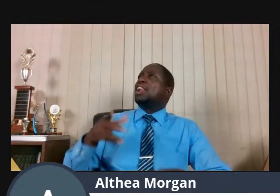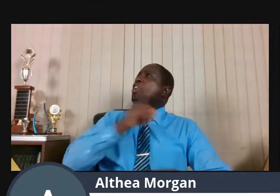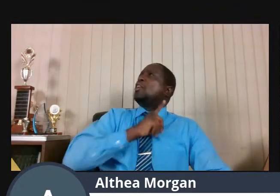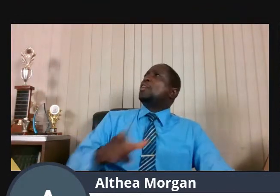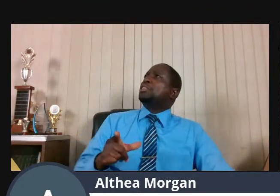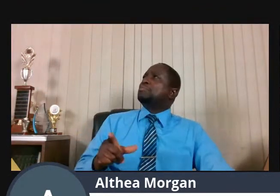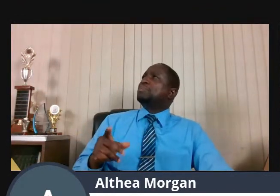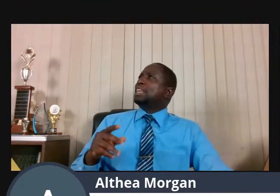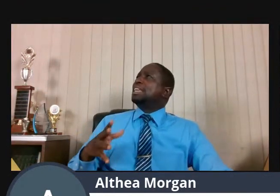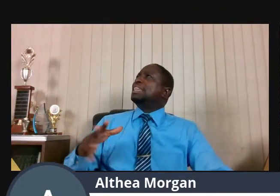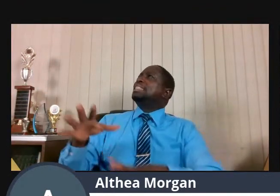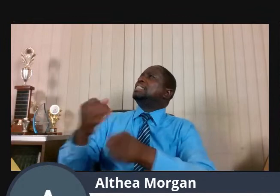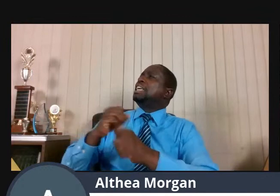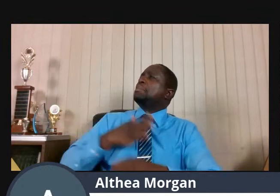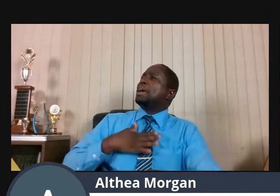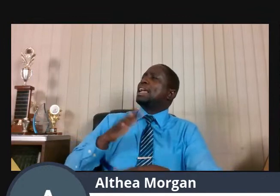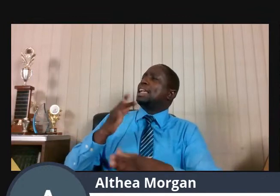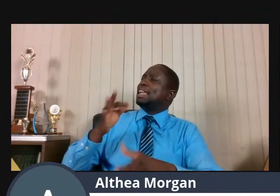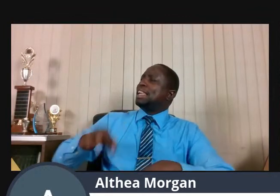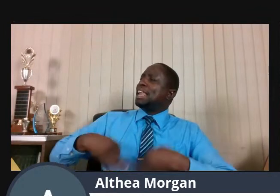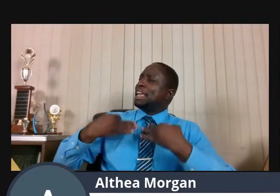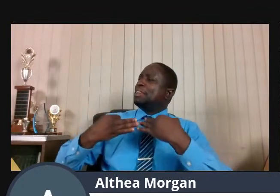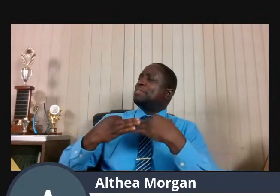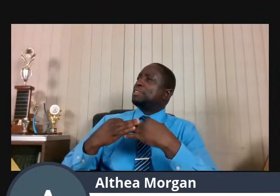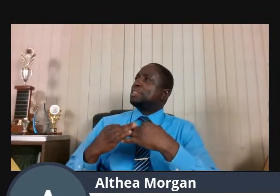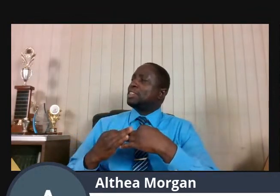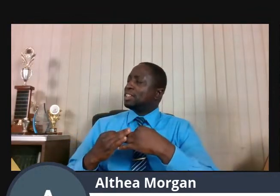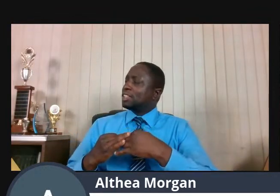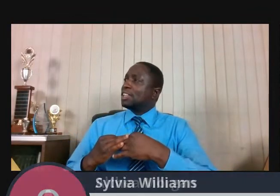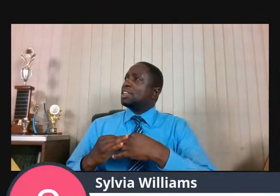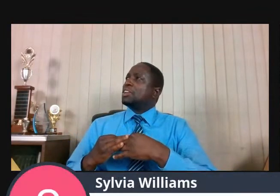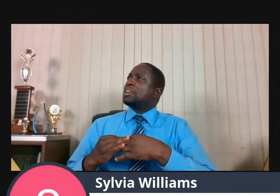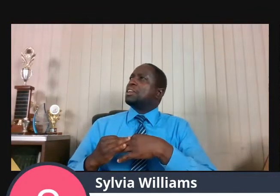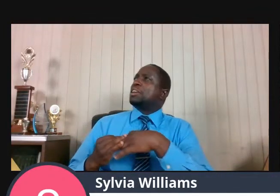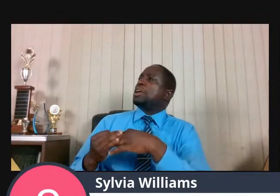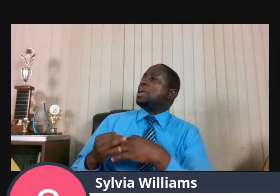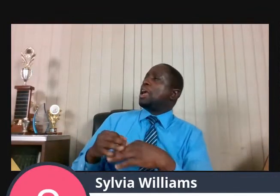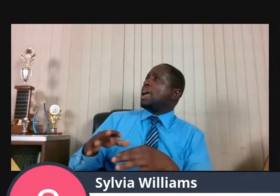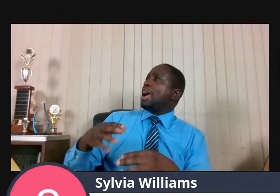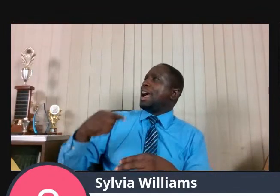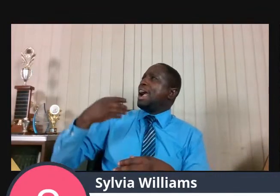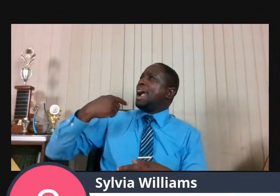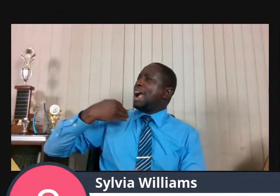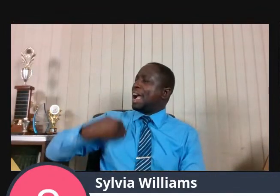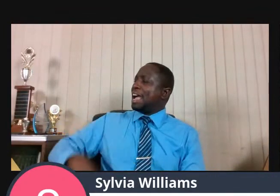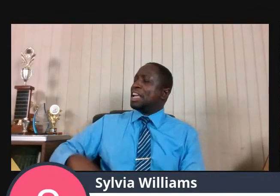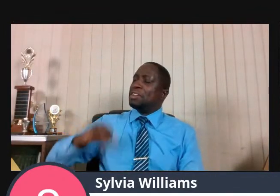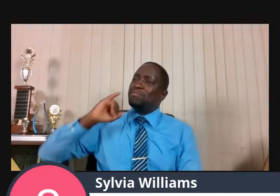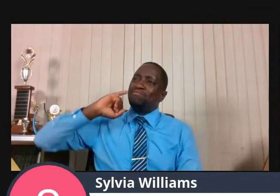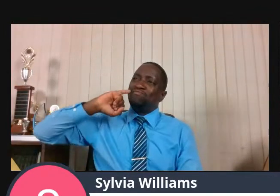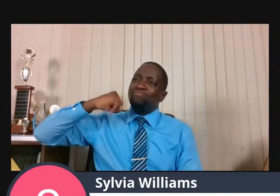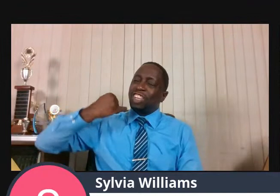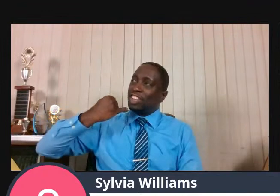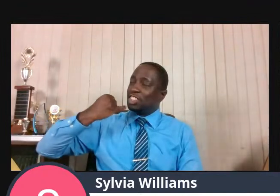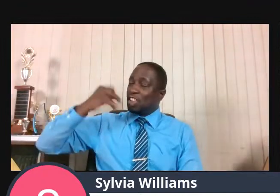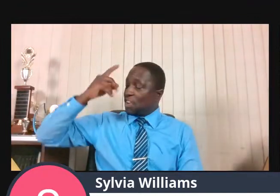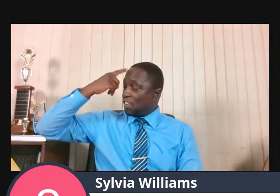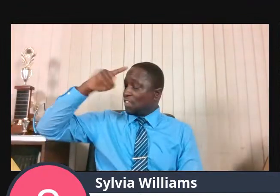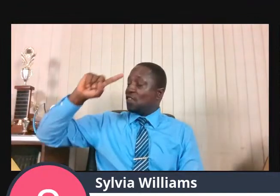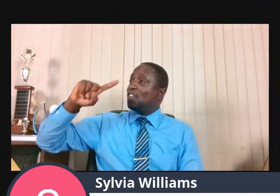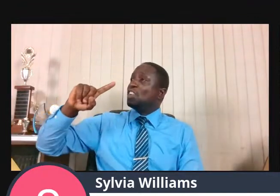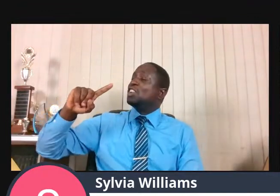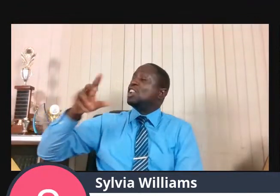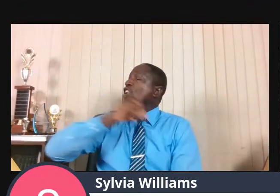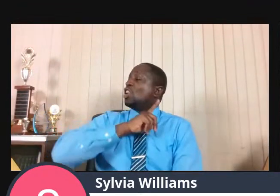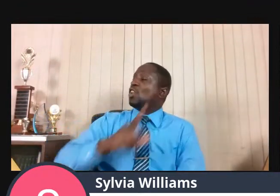and he said, I have been very jealous for the Lord God of hosts, for the children of Israel